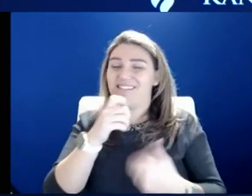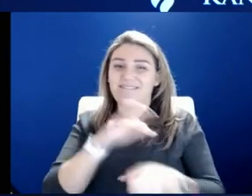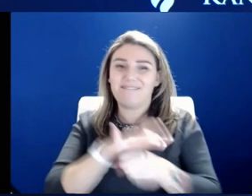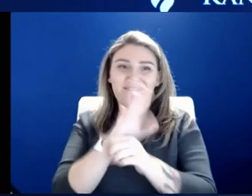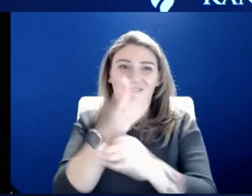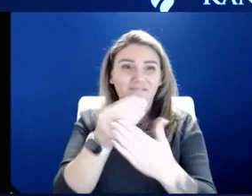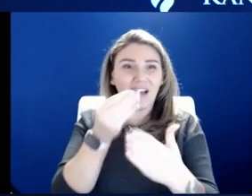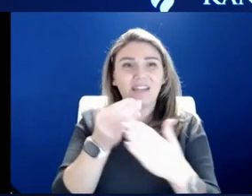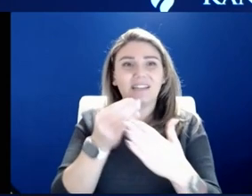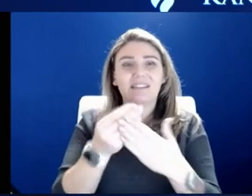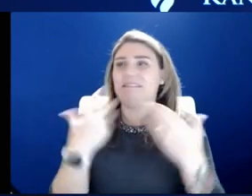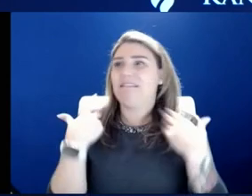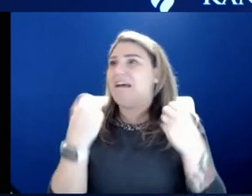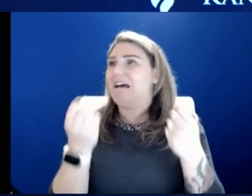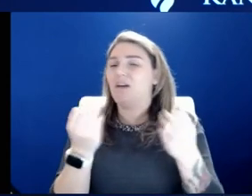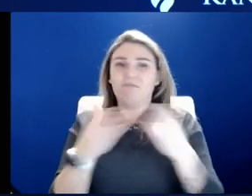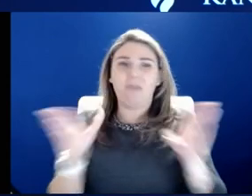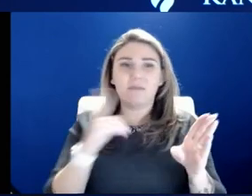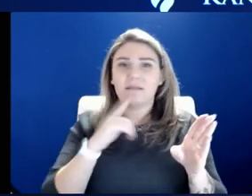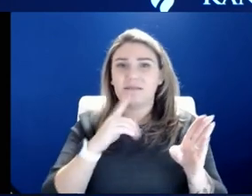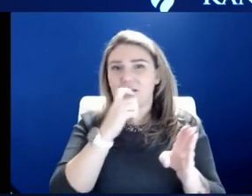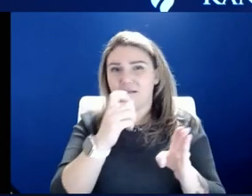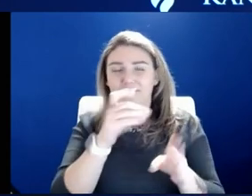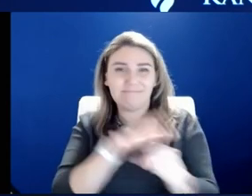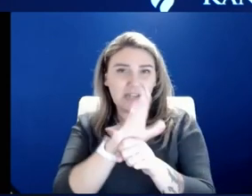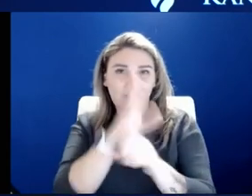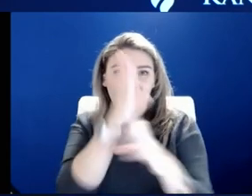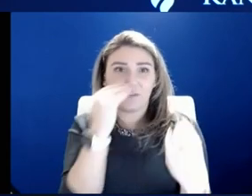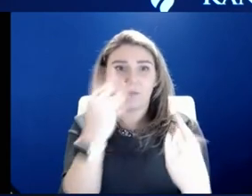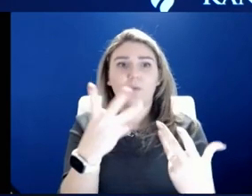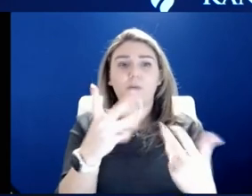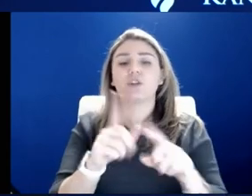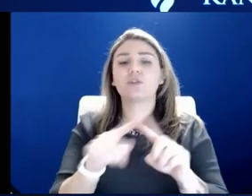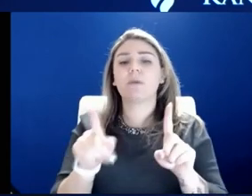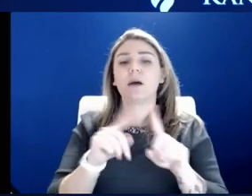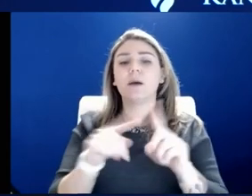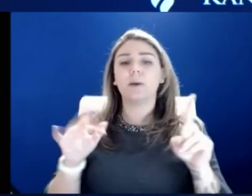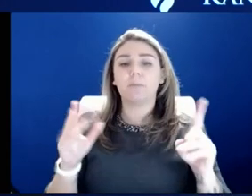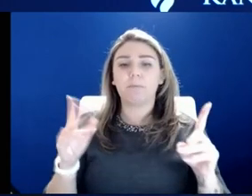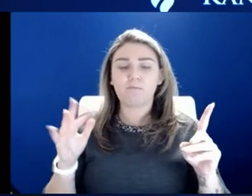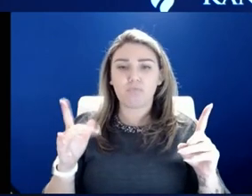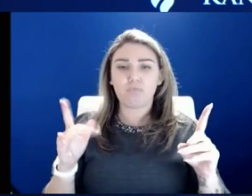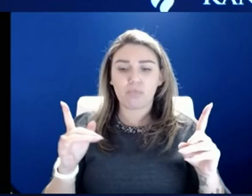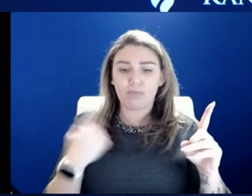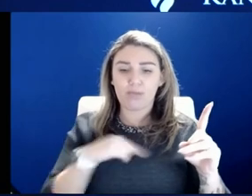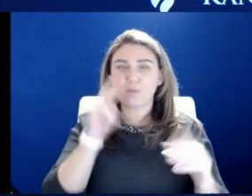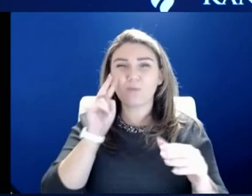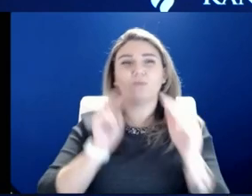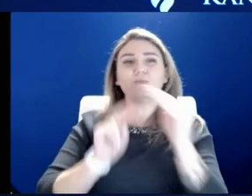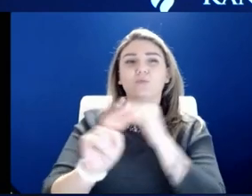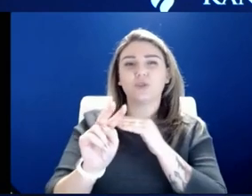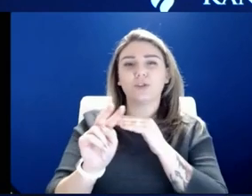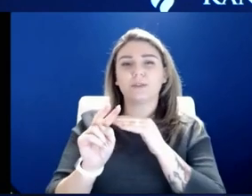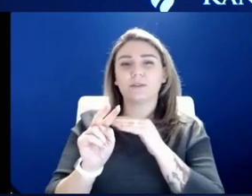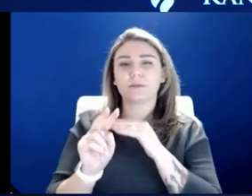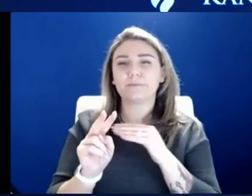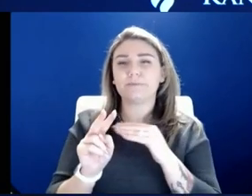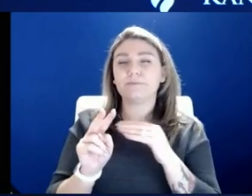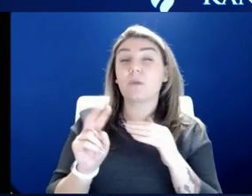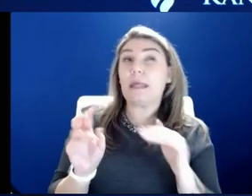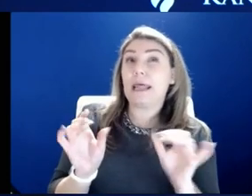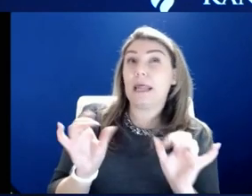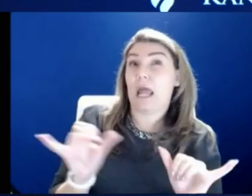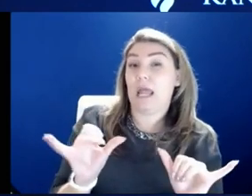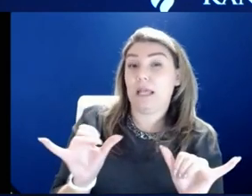badly we don't get enough information. But we would project that we are likely an Omicron